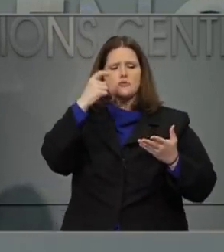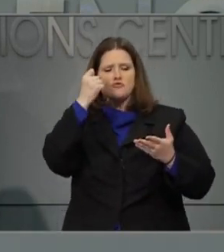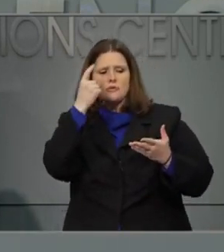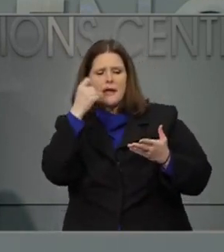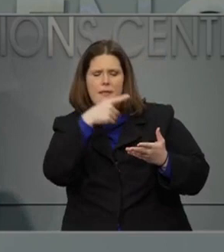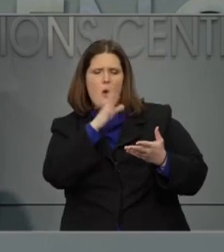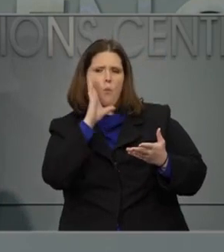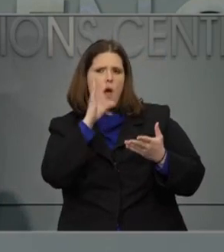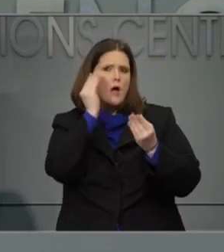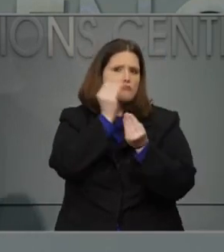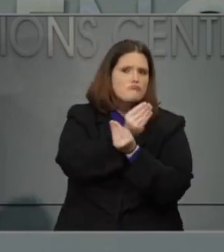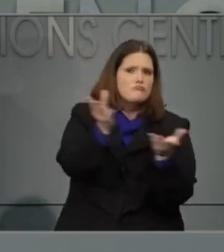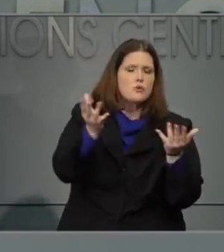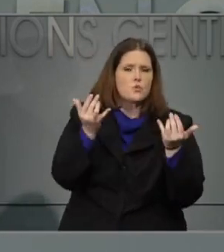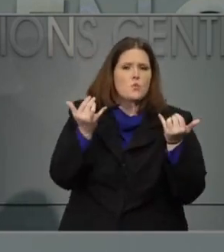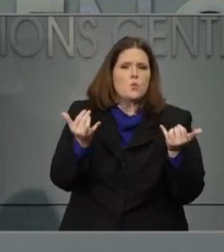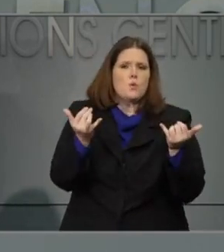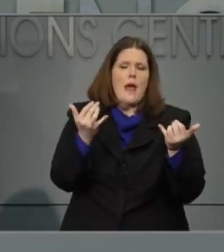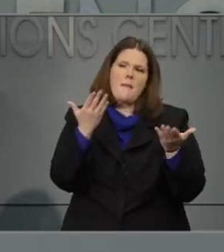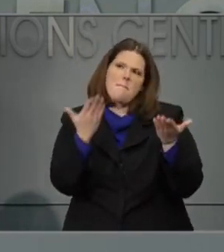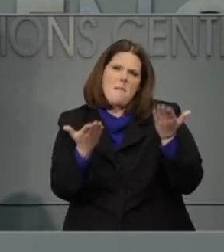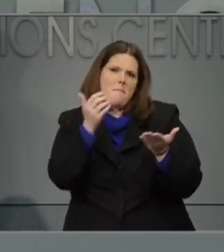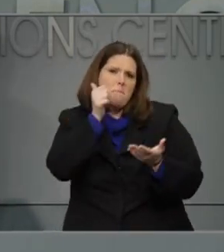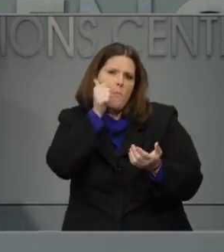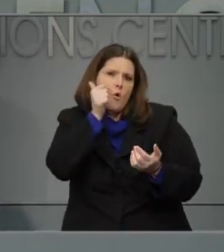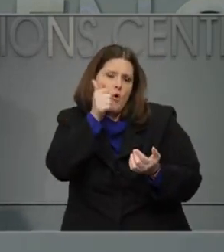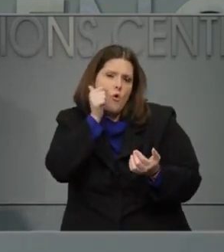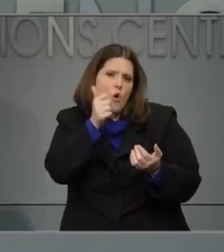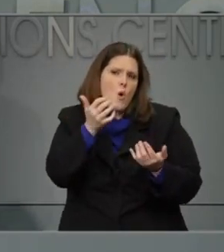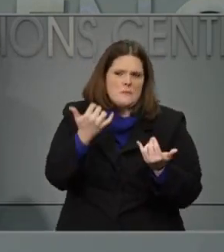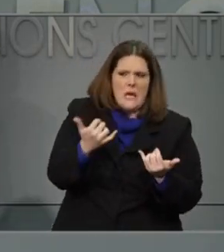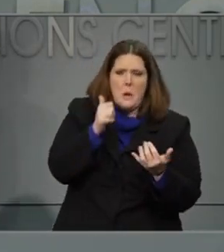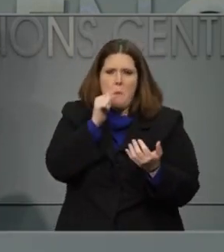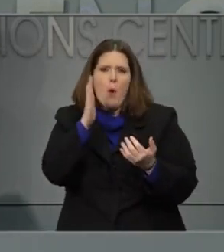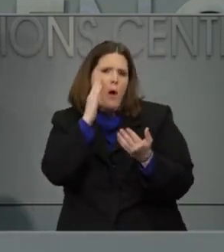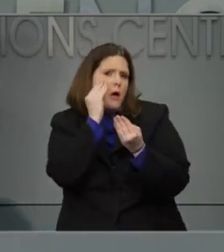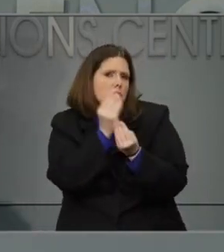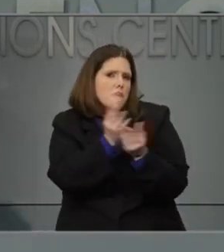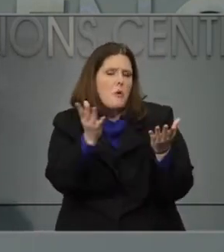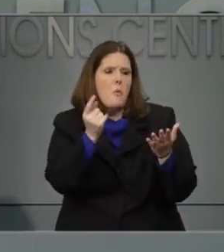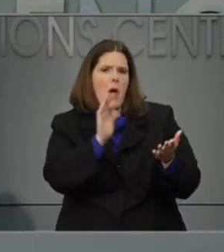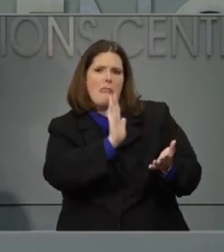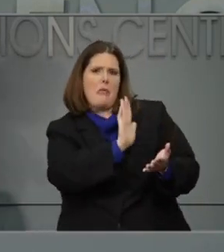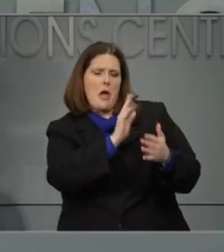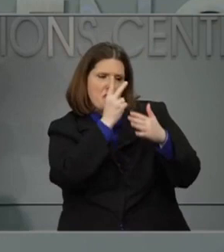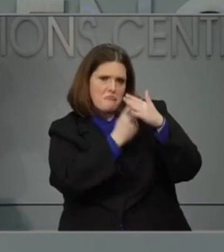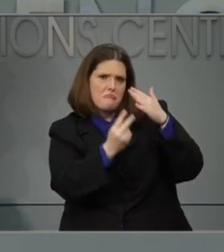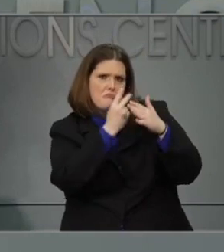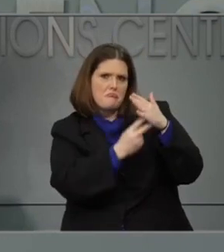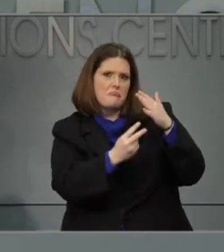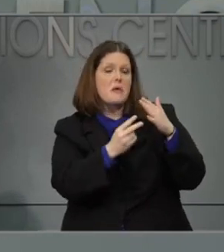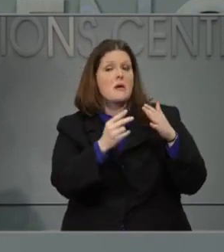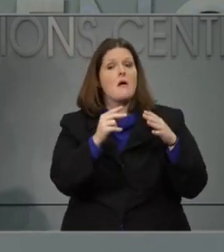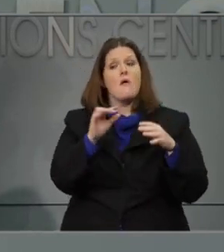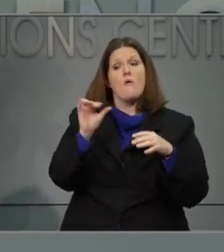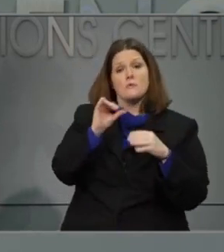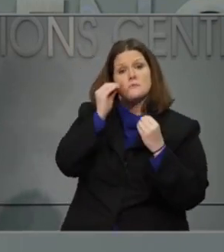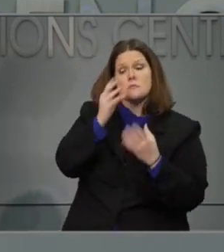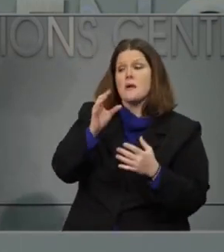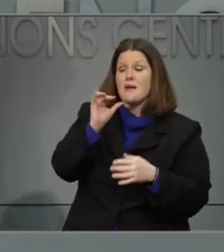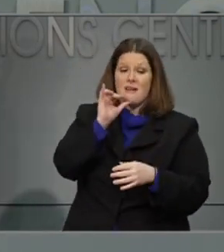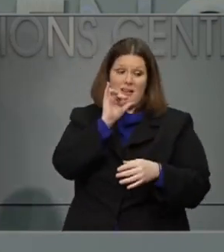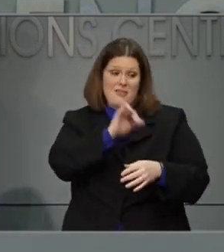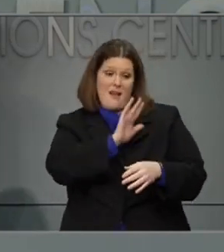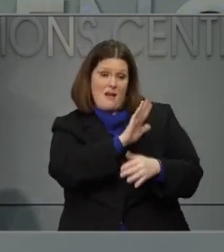as of today possibly this afternoon or first thing tomorrow and again just to reiterate where the governor was that that modeling is not